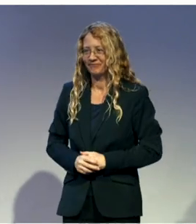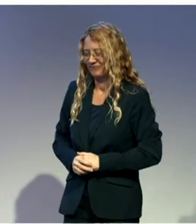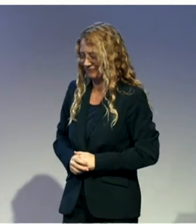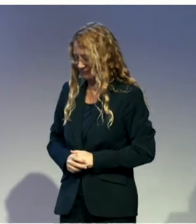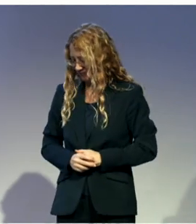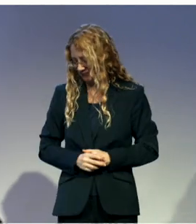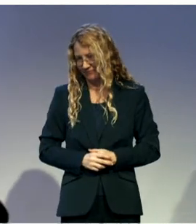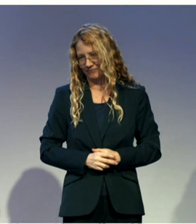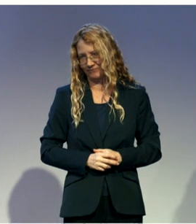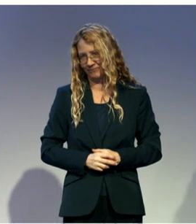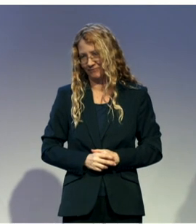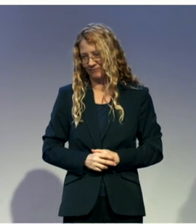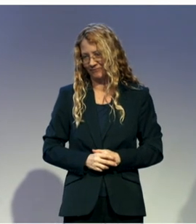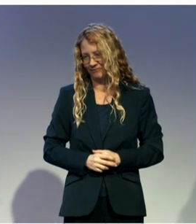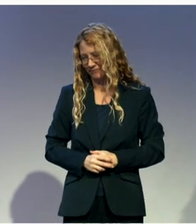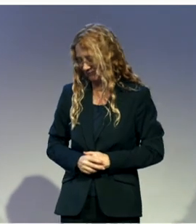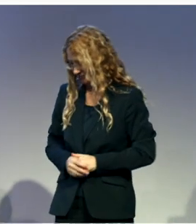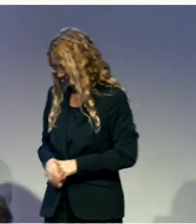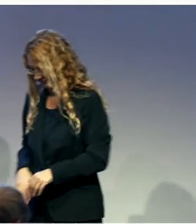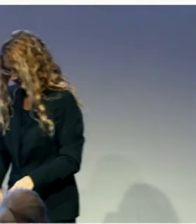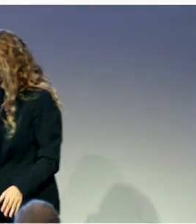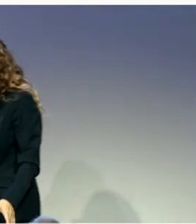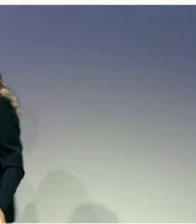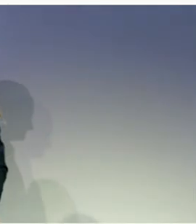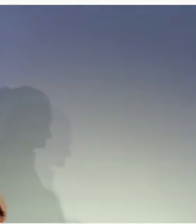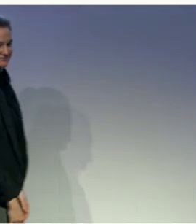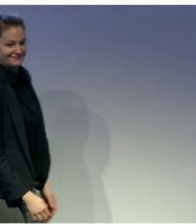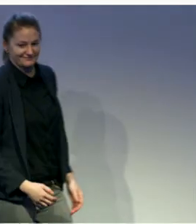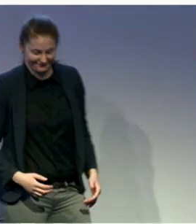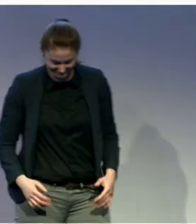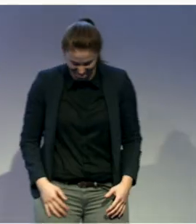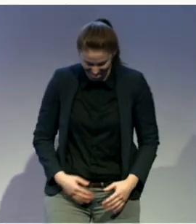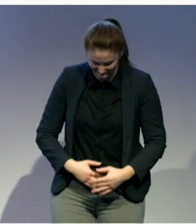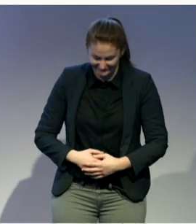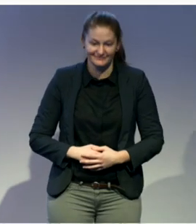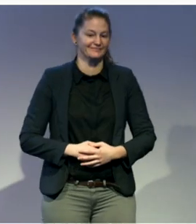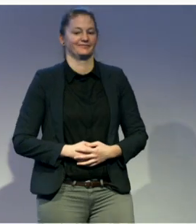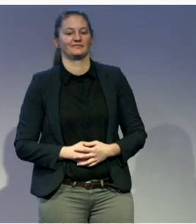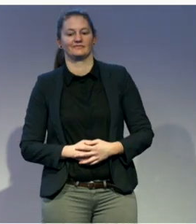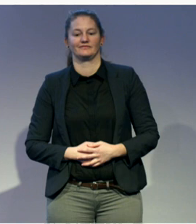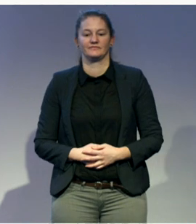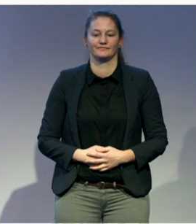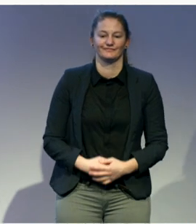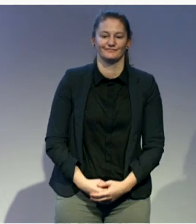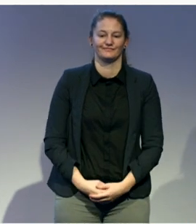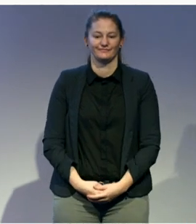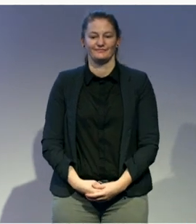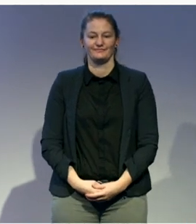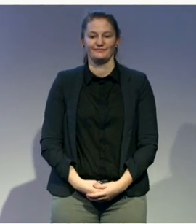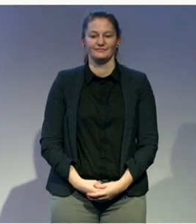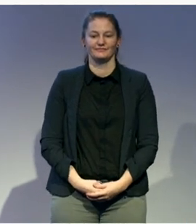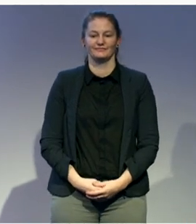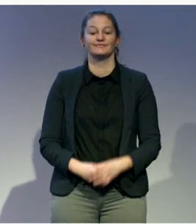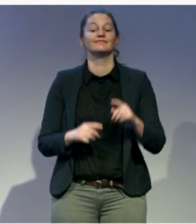Maybe doing the Q&A, we can finish hearing more things that you want to pull forward. Next up